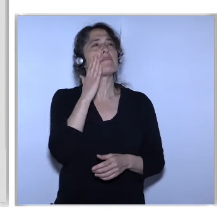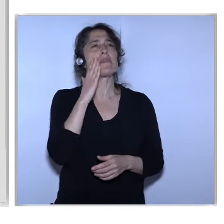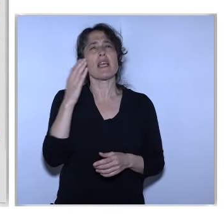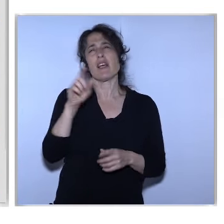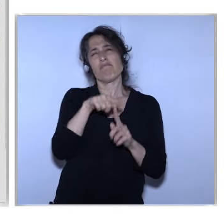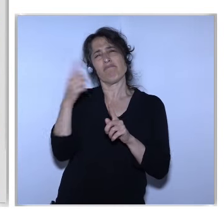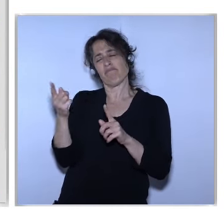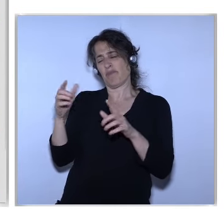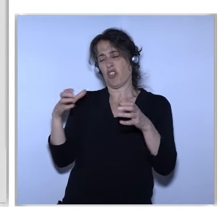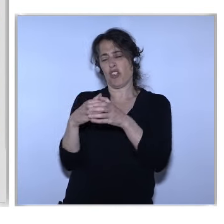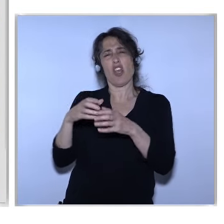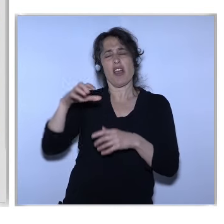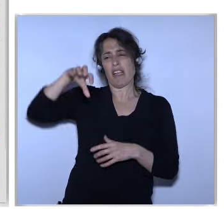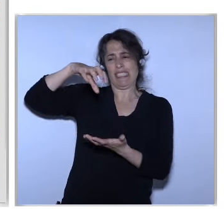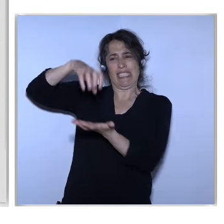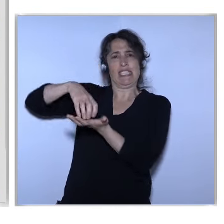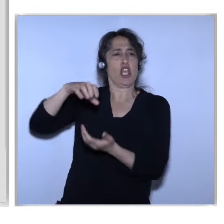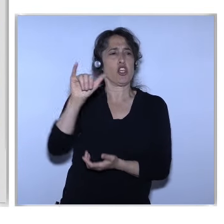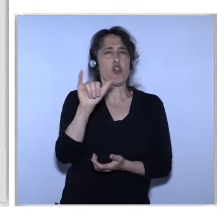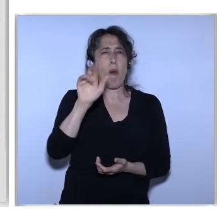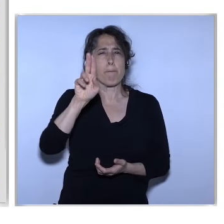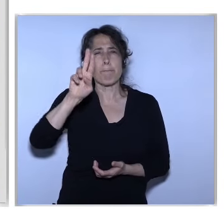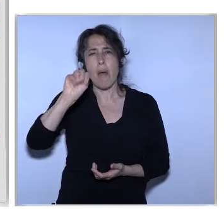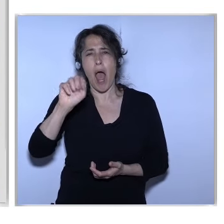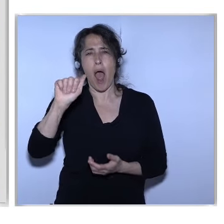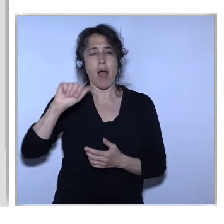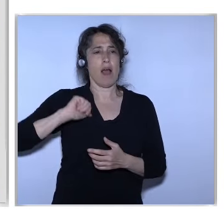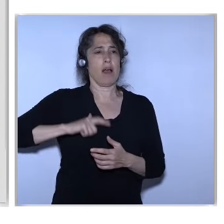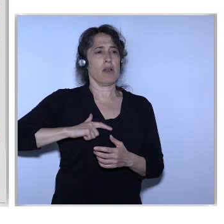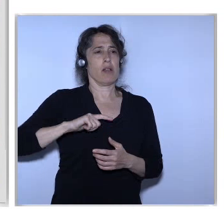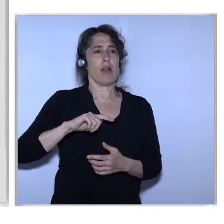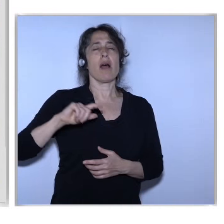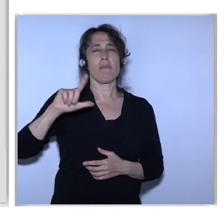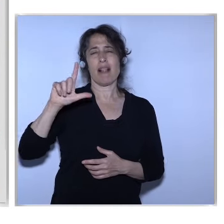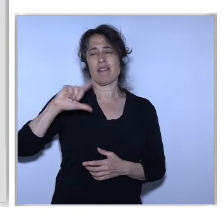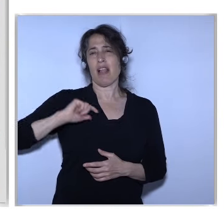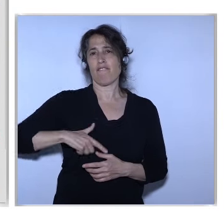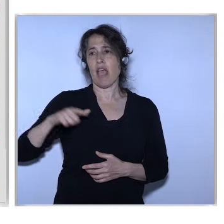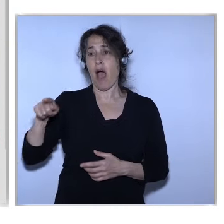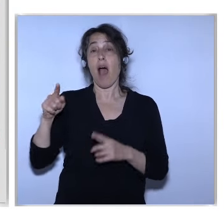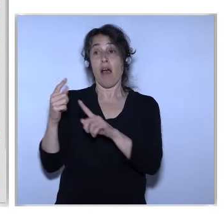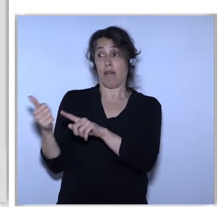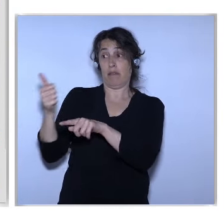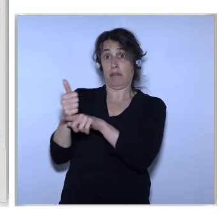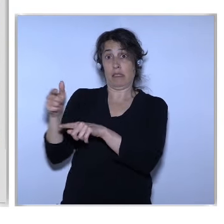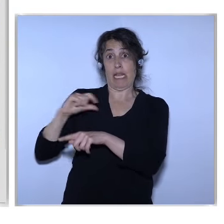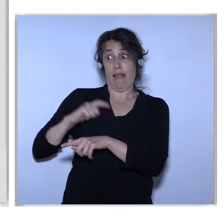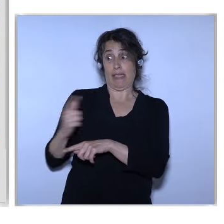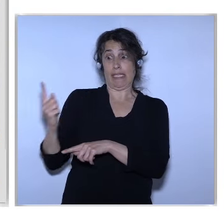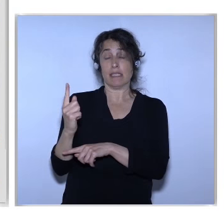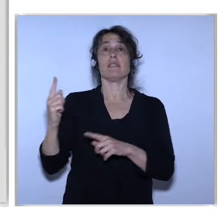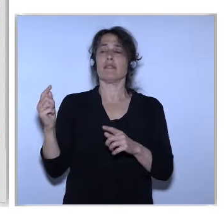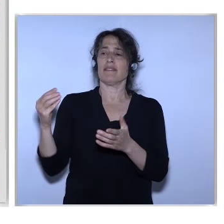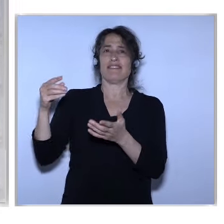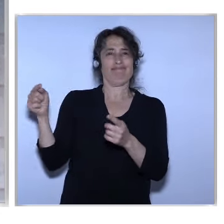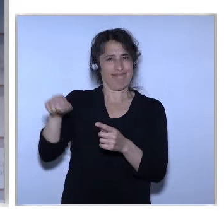Two Days Ago Jointly With The Prime Minister Of Latvia Strom Juma And She Challenged As The Participants As Well